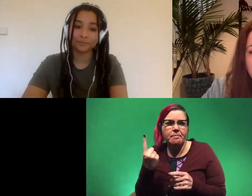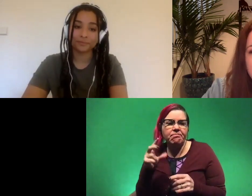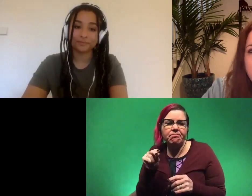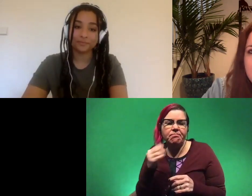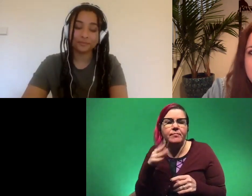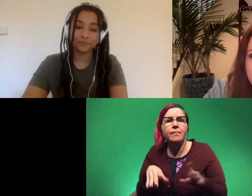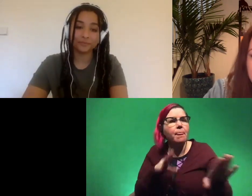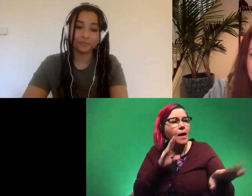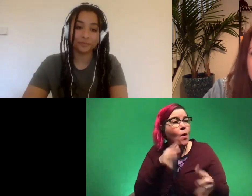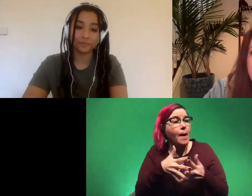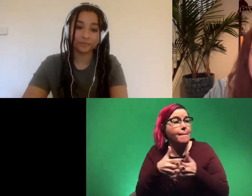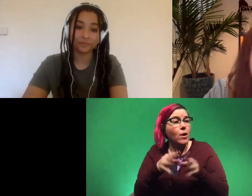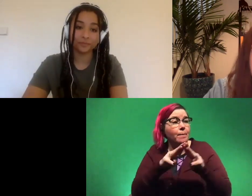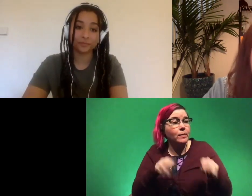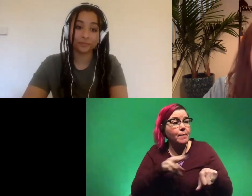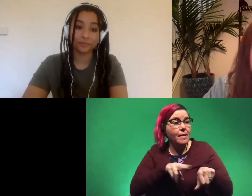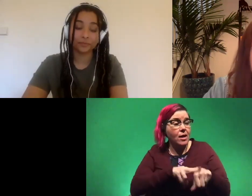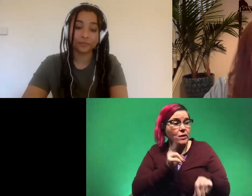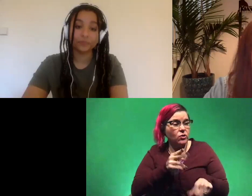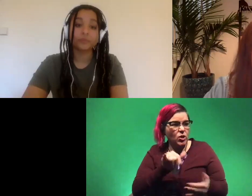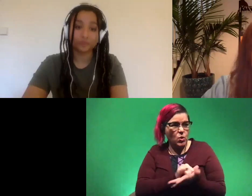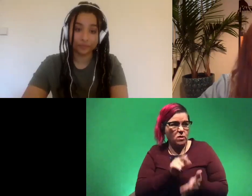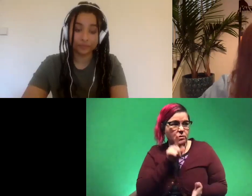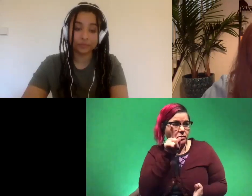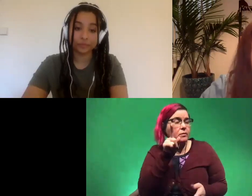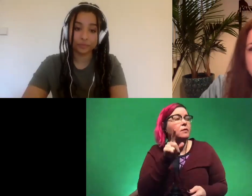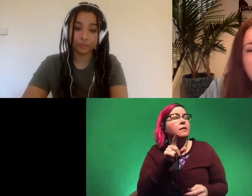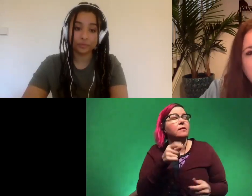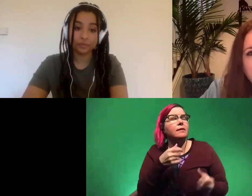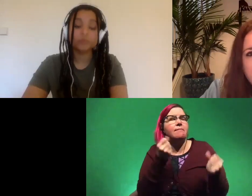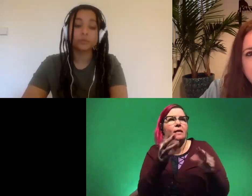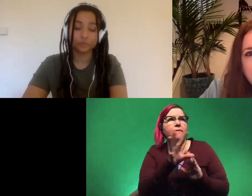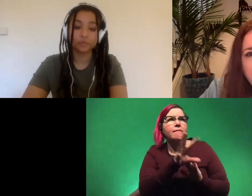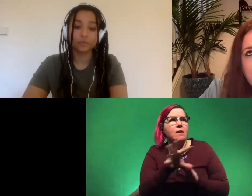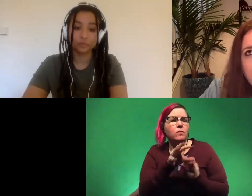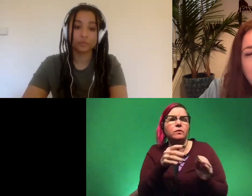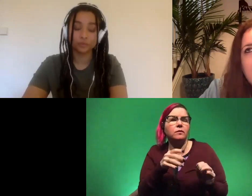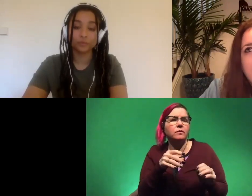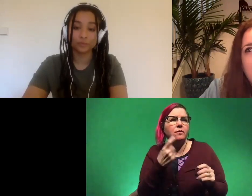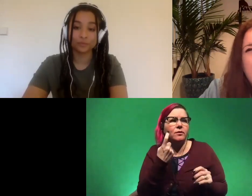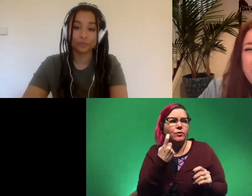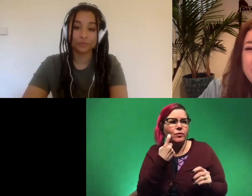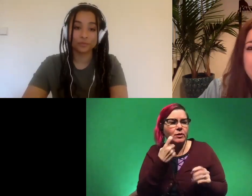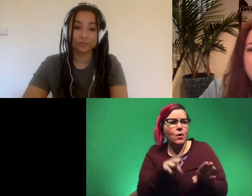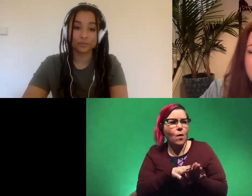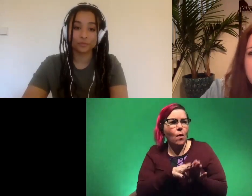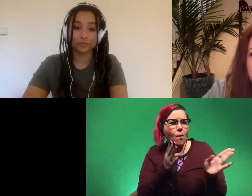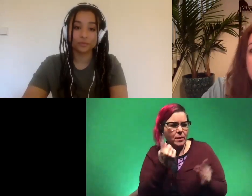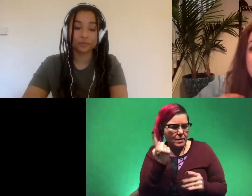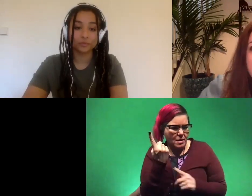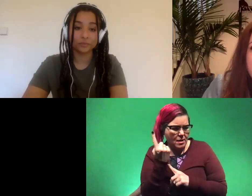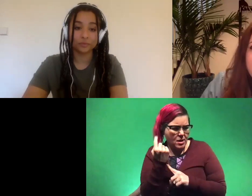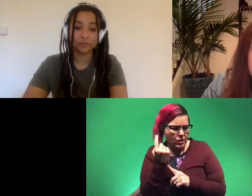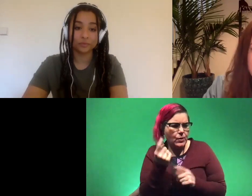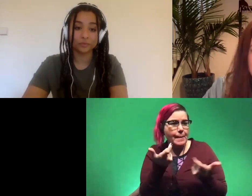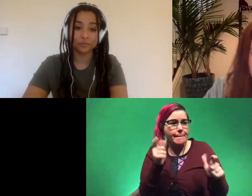know um the american museum of natural history in new york did a bunch of videos and they also recently had opened up maybe like a year ago a